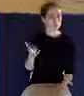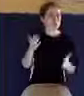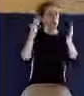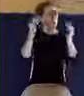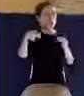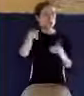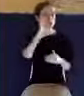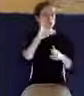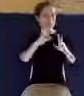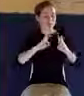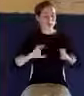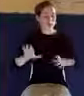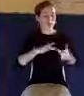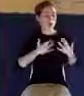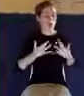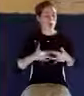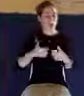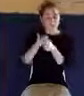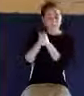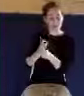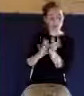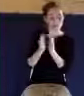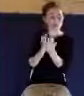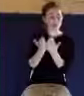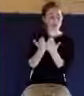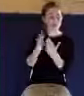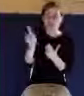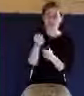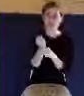to the Scripture and make sure. Let's bow for prayer together.